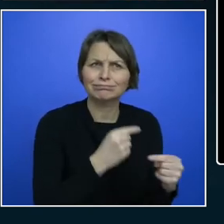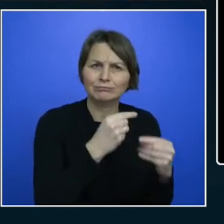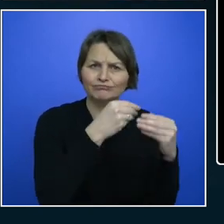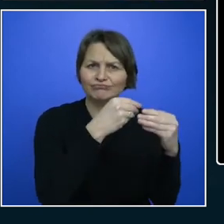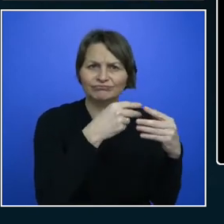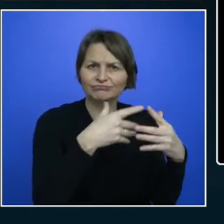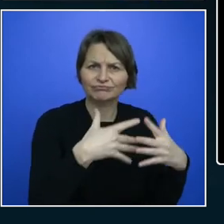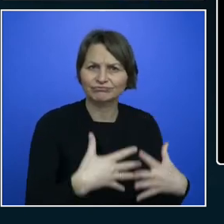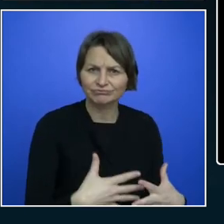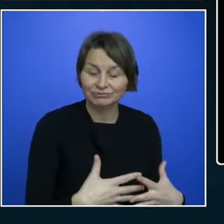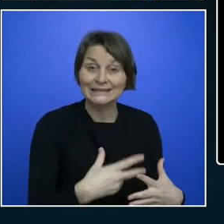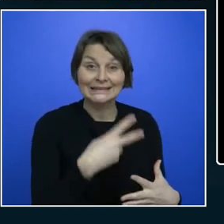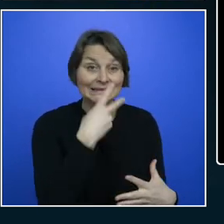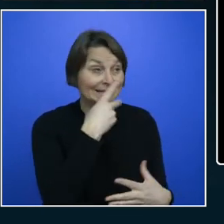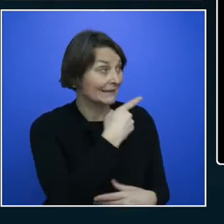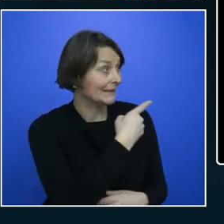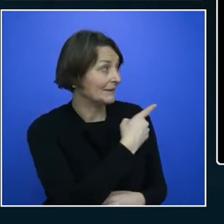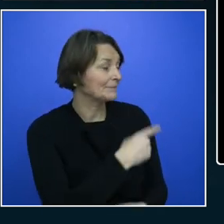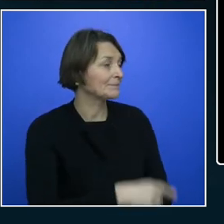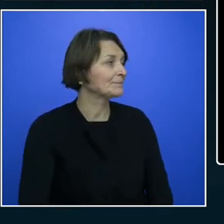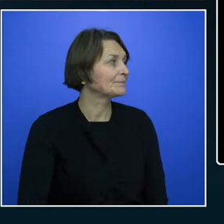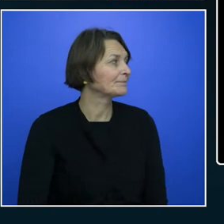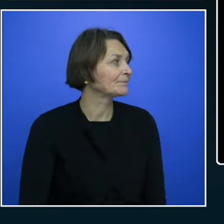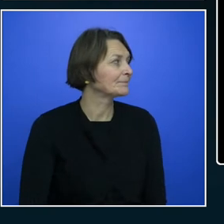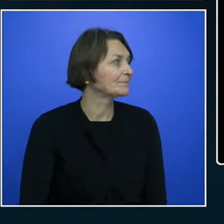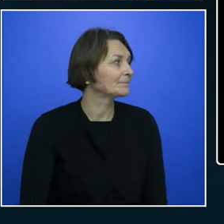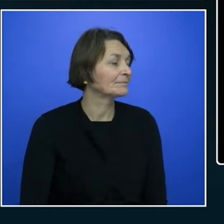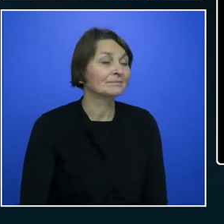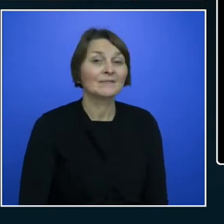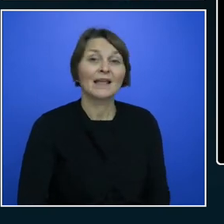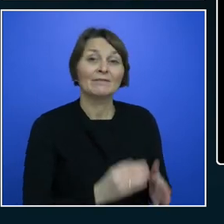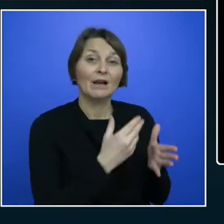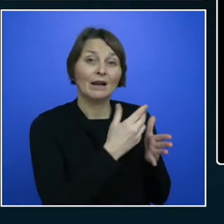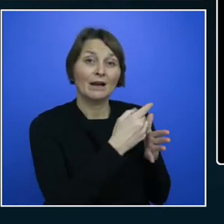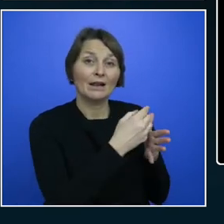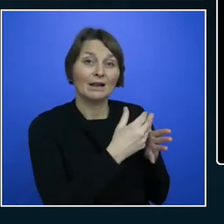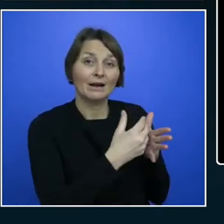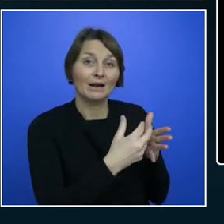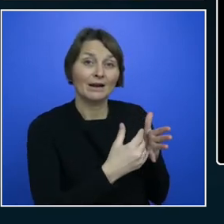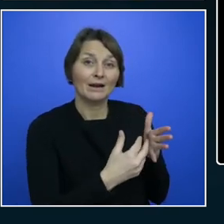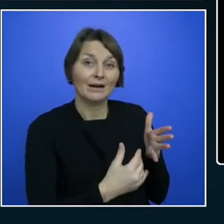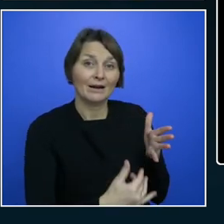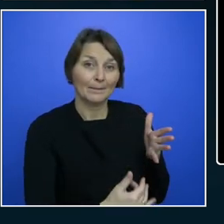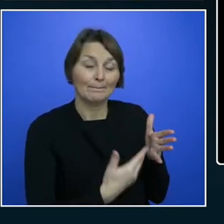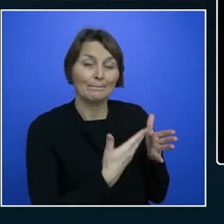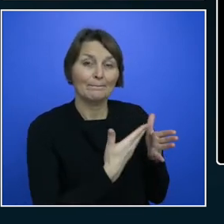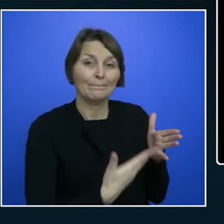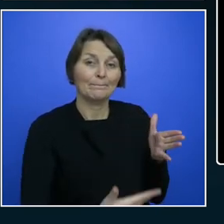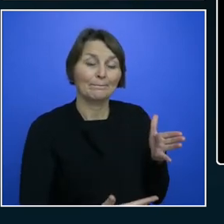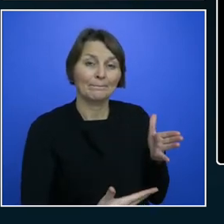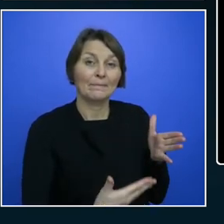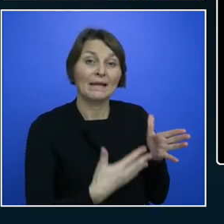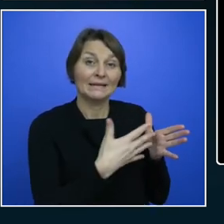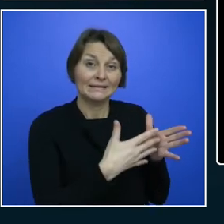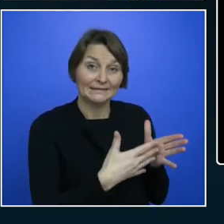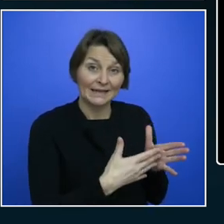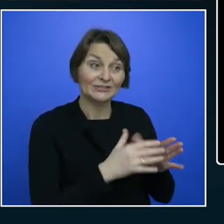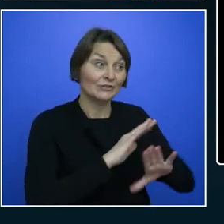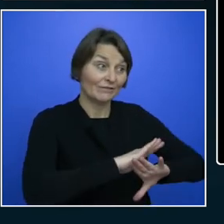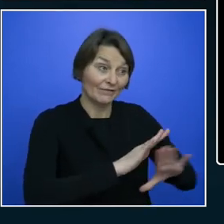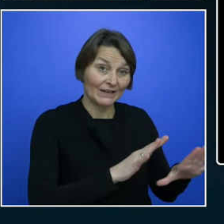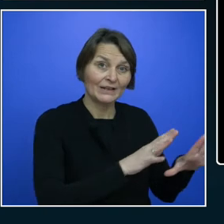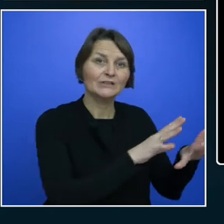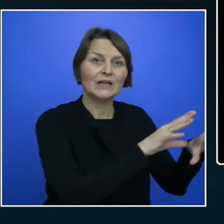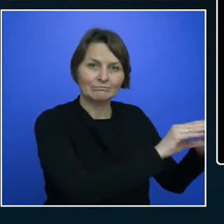my rules there. Color contrast is wrong. Language is wrong. Alt image is wrong. And I can test there. And I can export that to